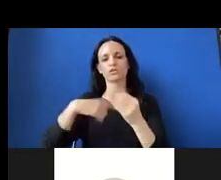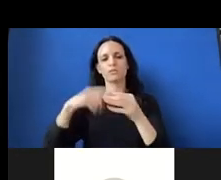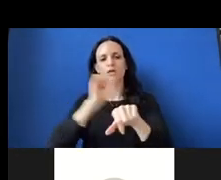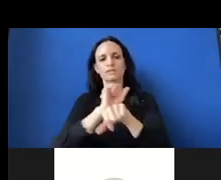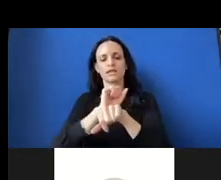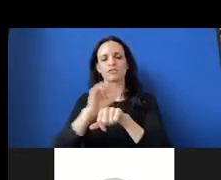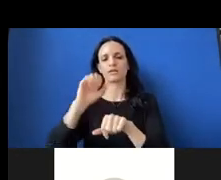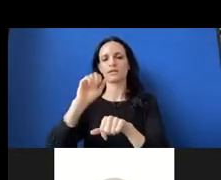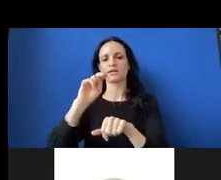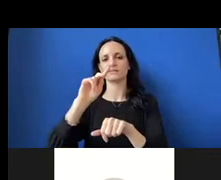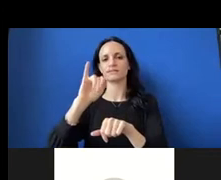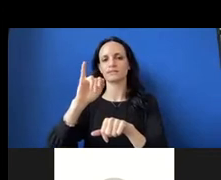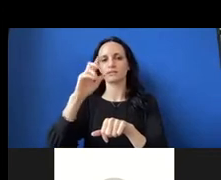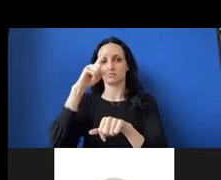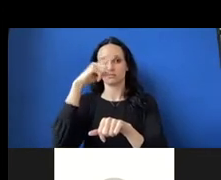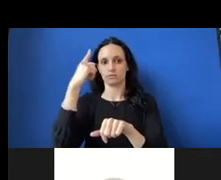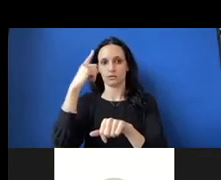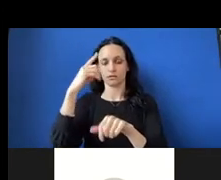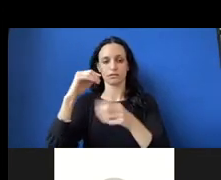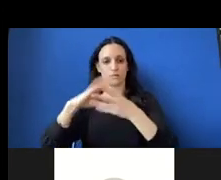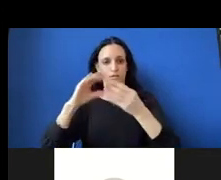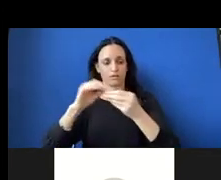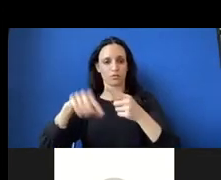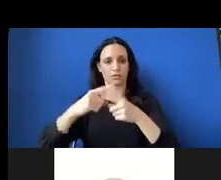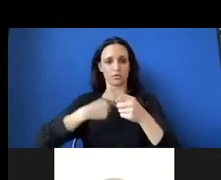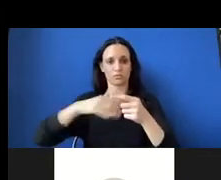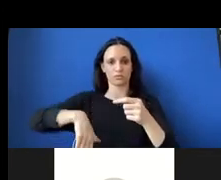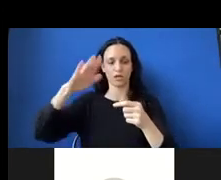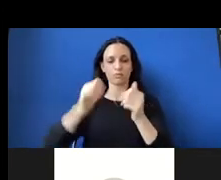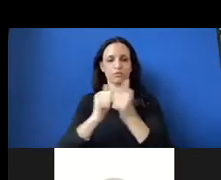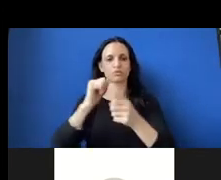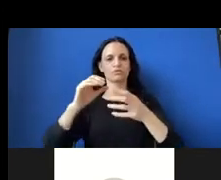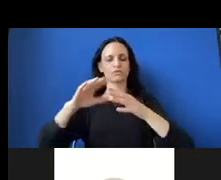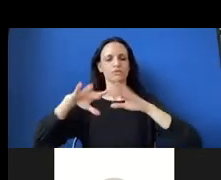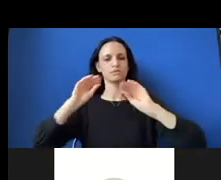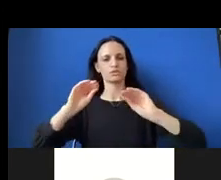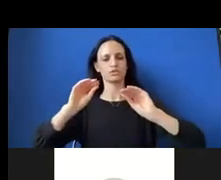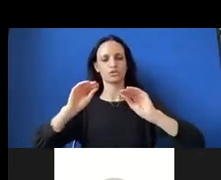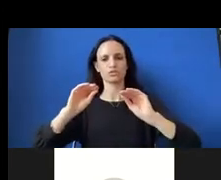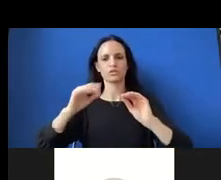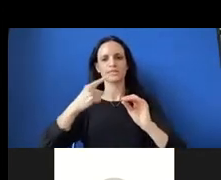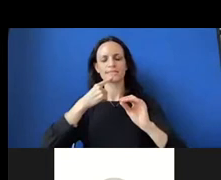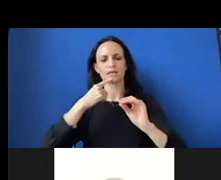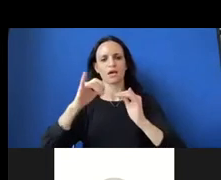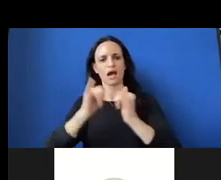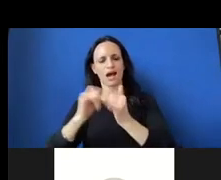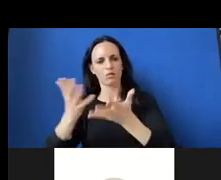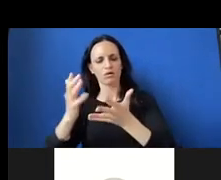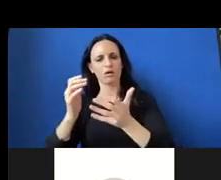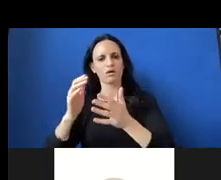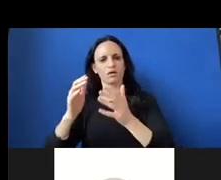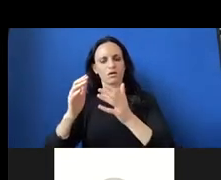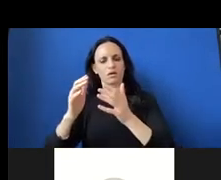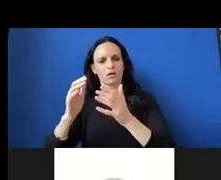growing up, the pedagogy mainly focused on the inhumane treatment of black people rather than about the construction of